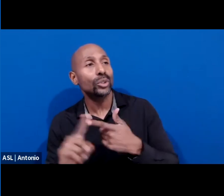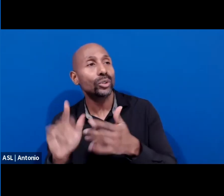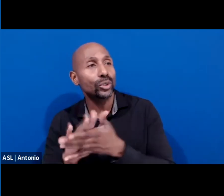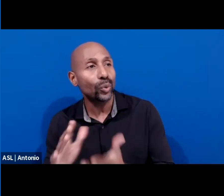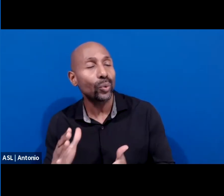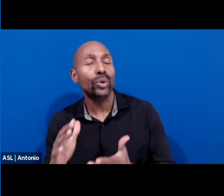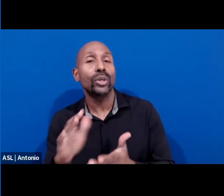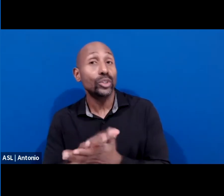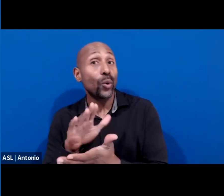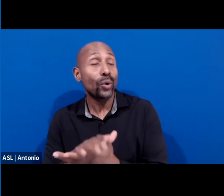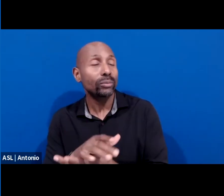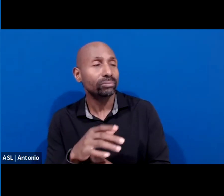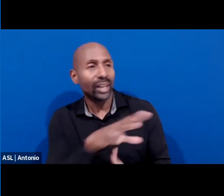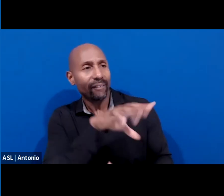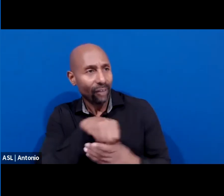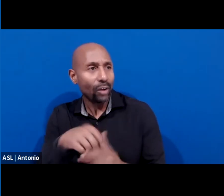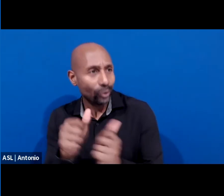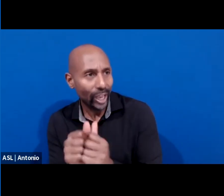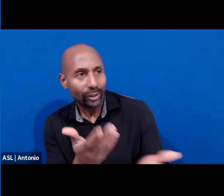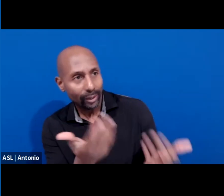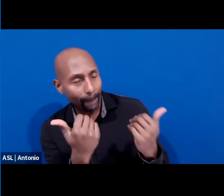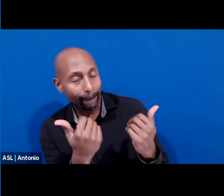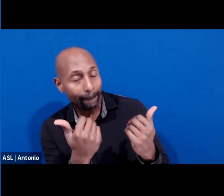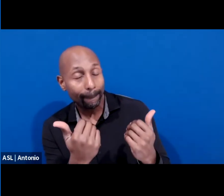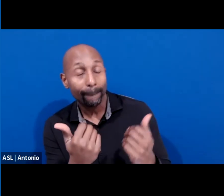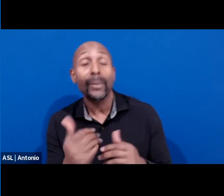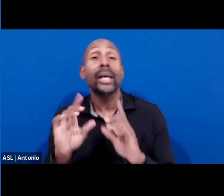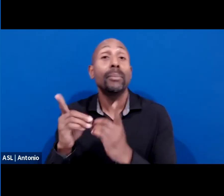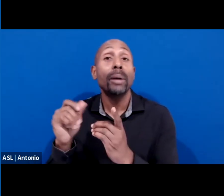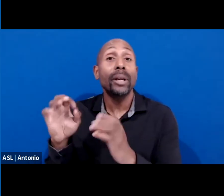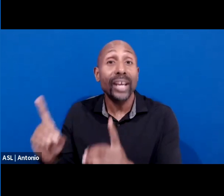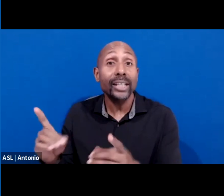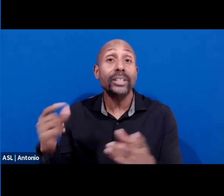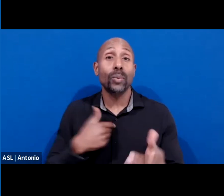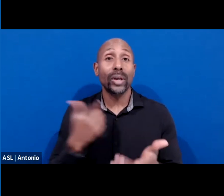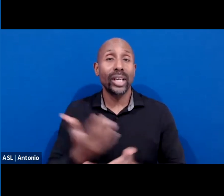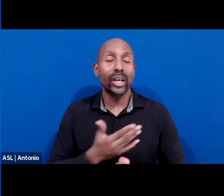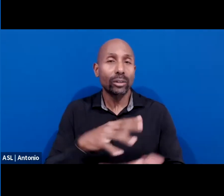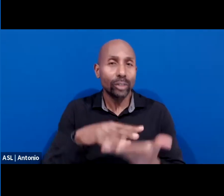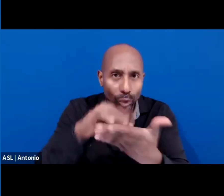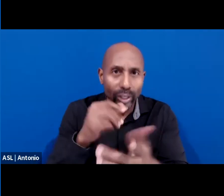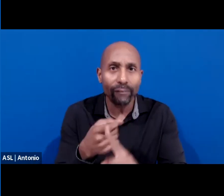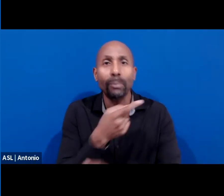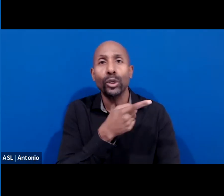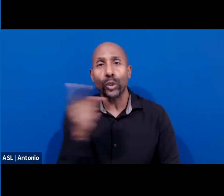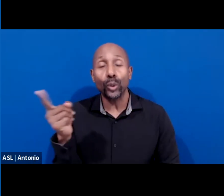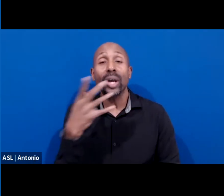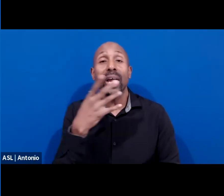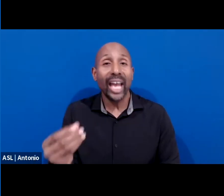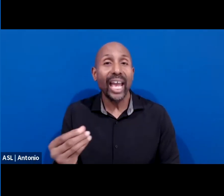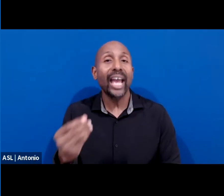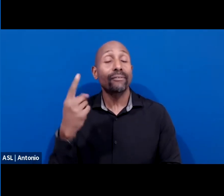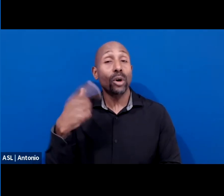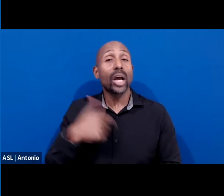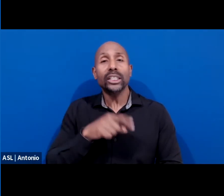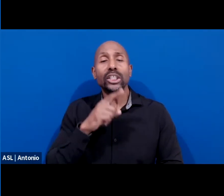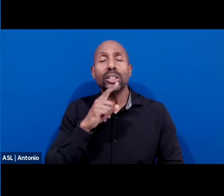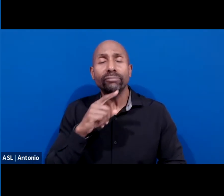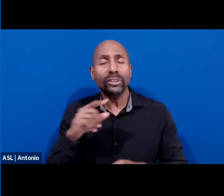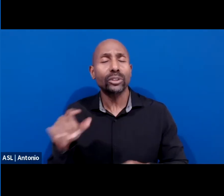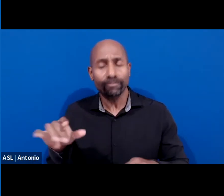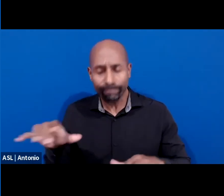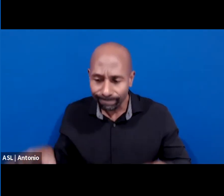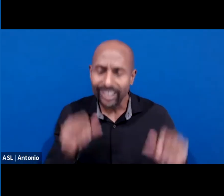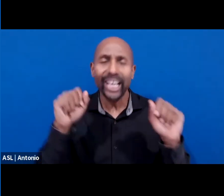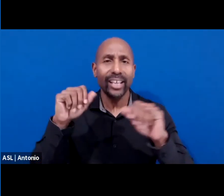together. Just know as a Department of Education, we're here to not only learn from you, but to take meaningful action that we learn